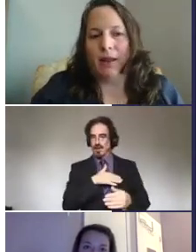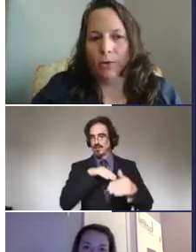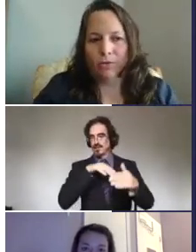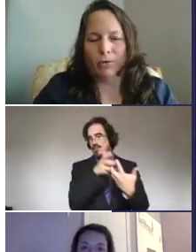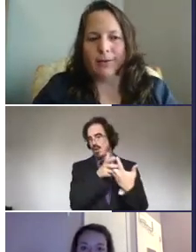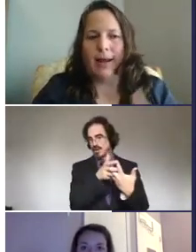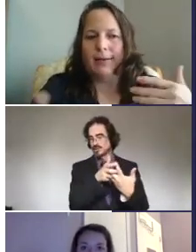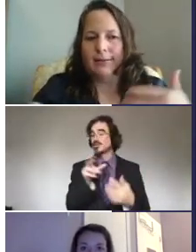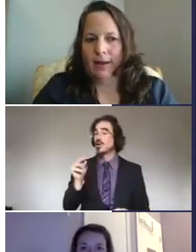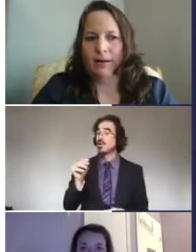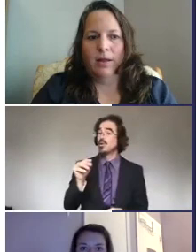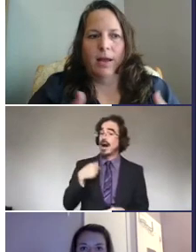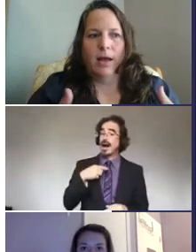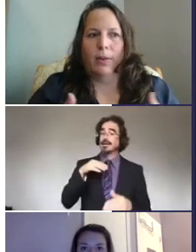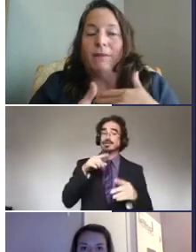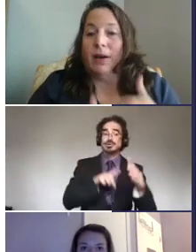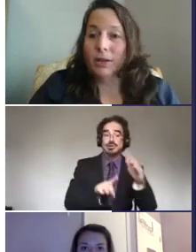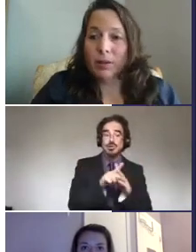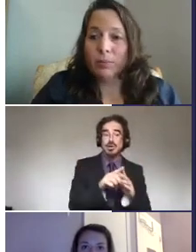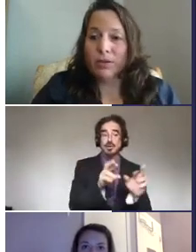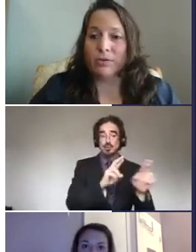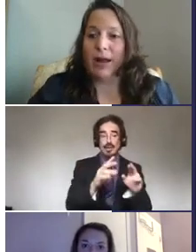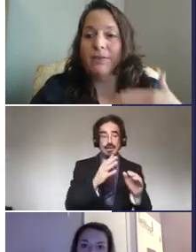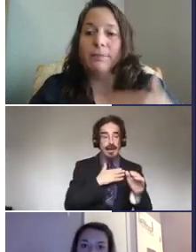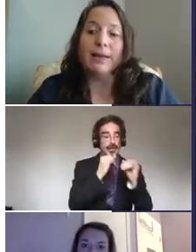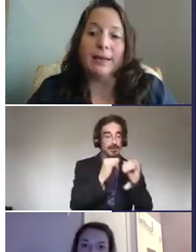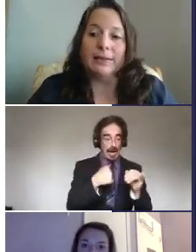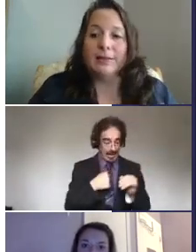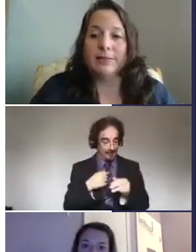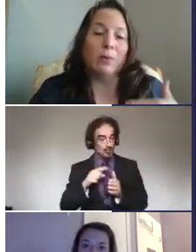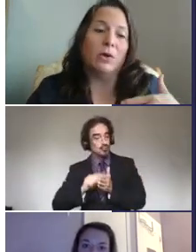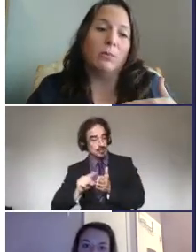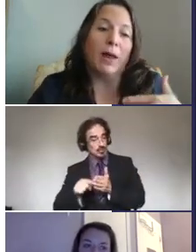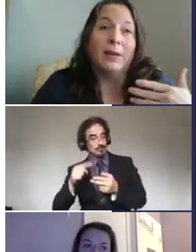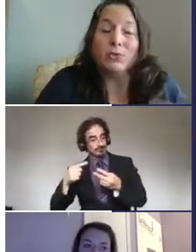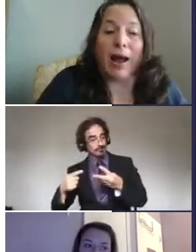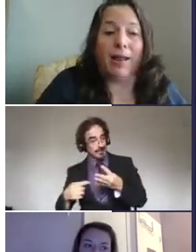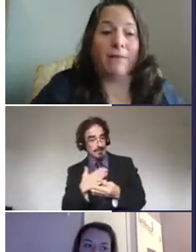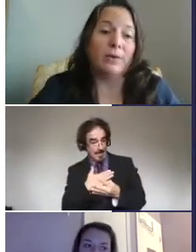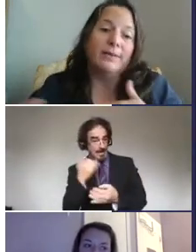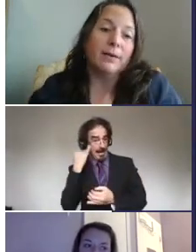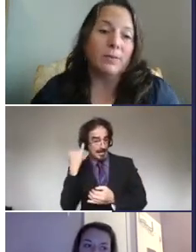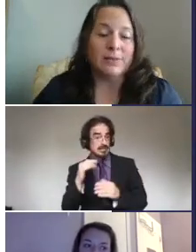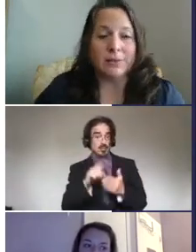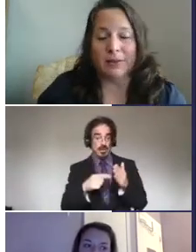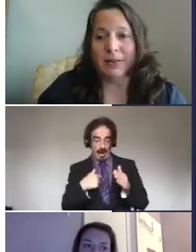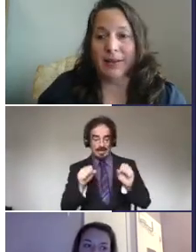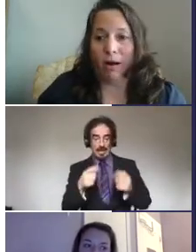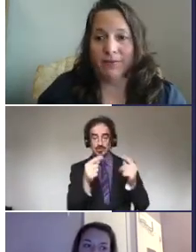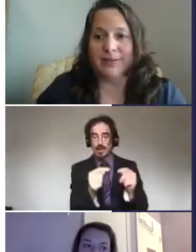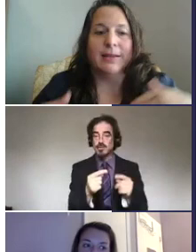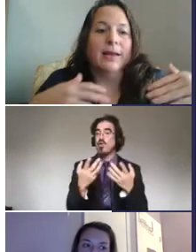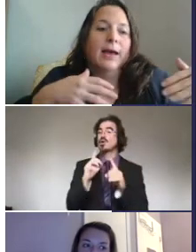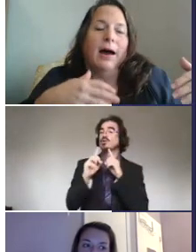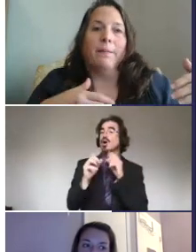came to my interviews and I said, okay, I've done a little bit of research. I have some ideas. This is what I can try. I've already talked with the disability